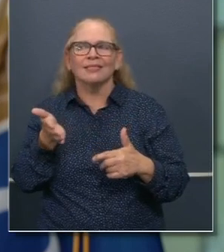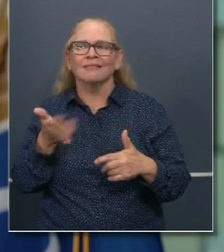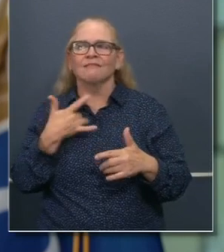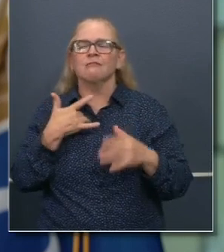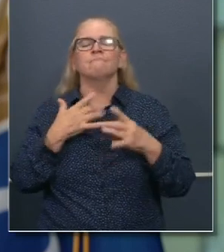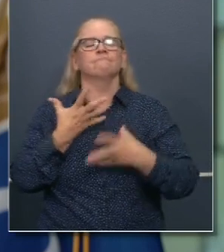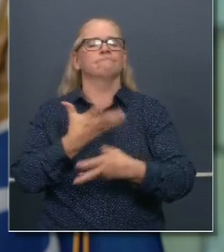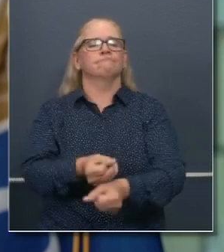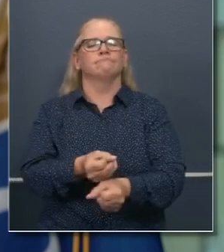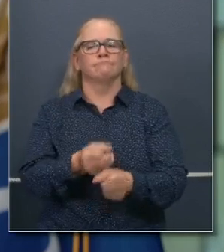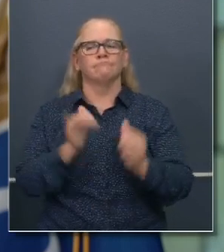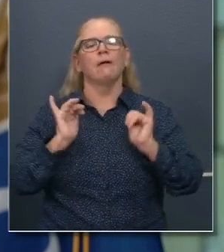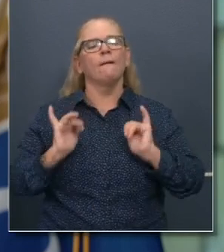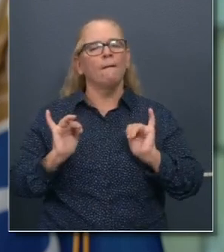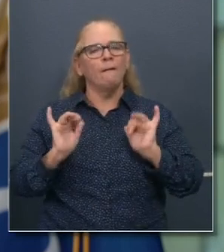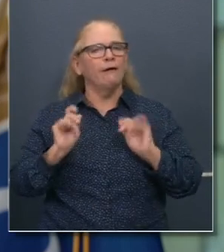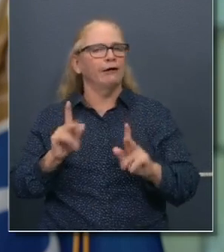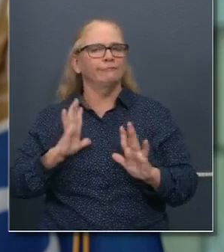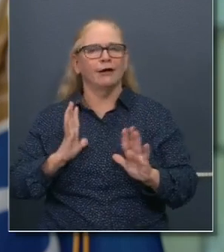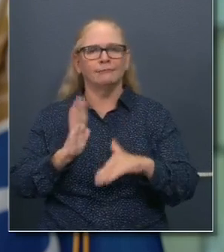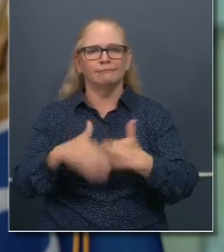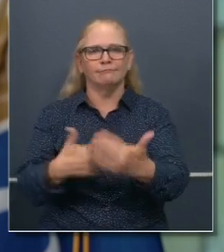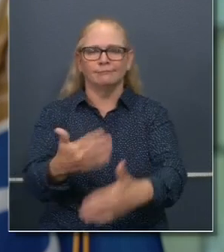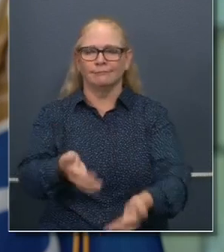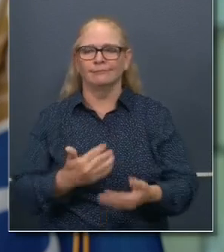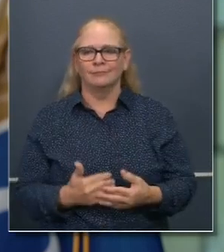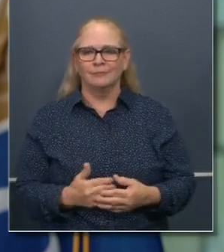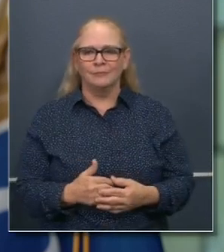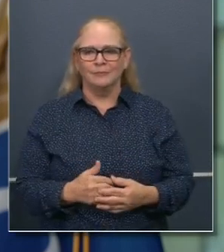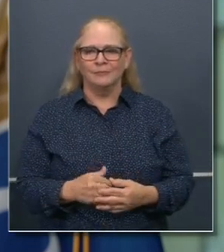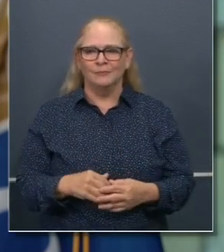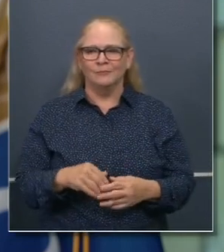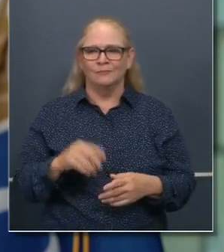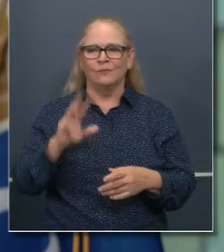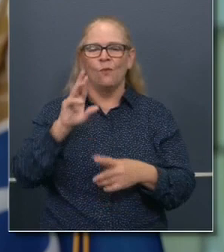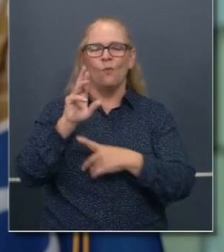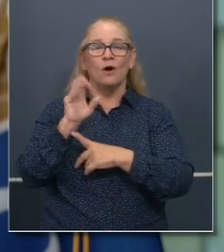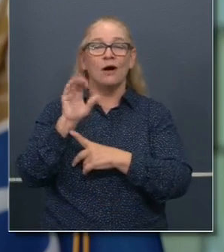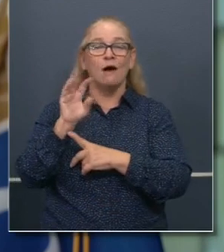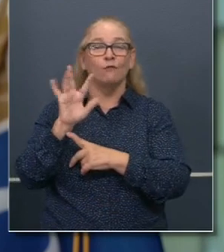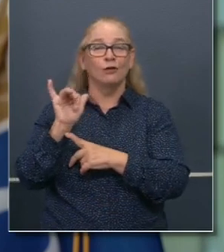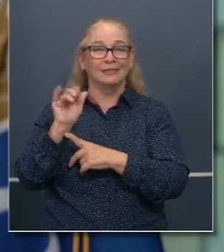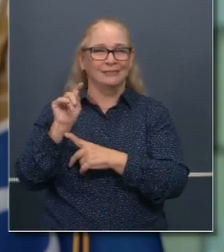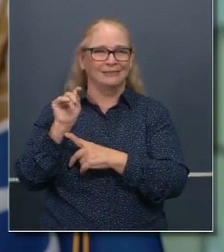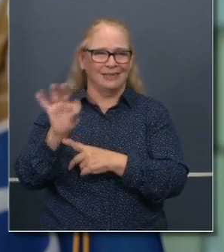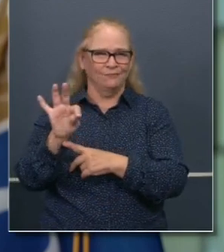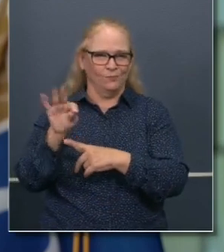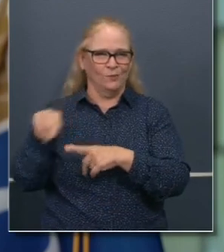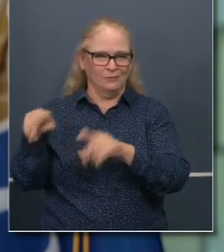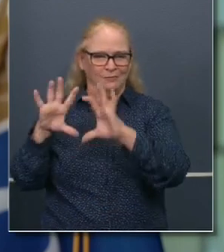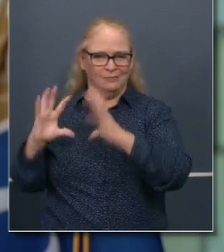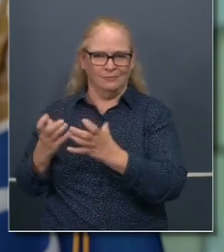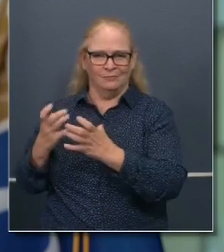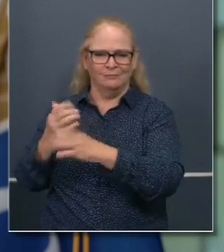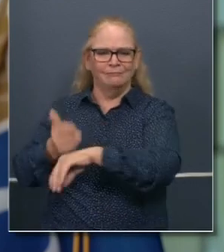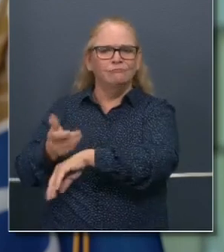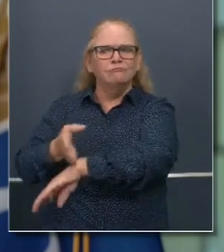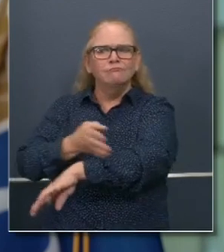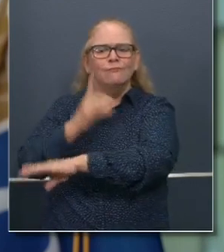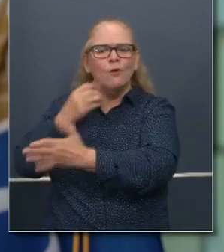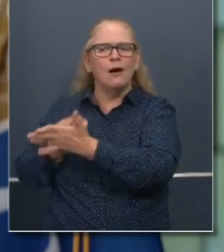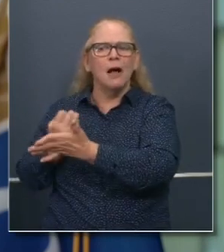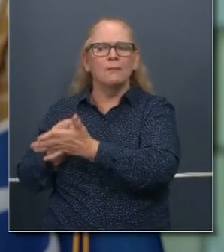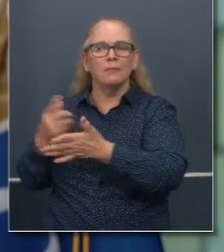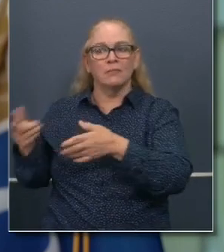presentation today, with our recovery task force on sectoral guidelines for safely reopening. We did that